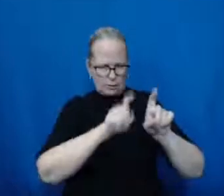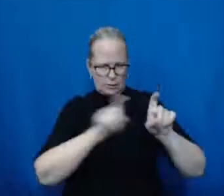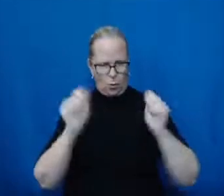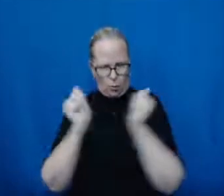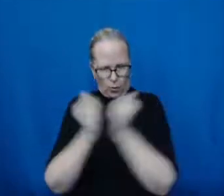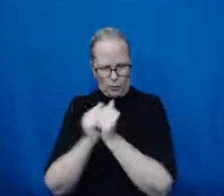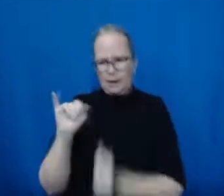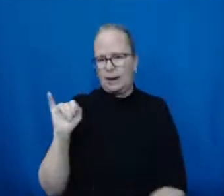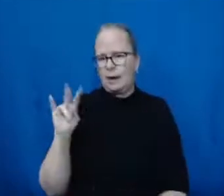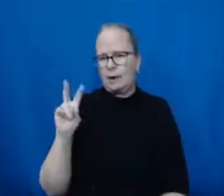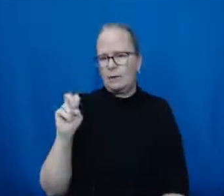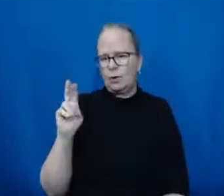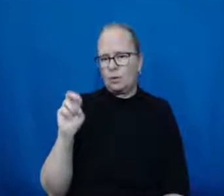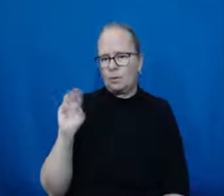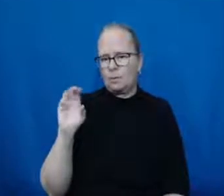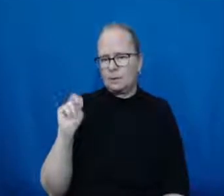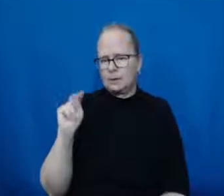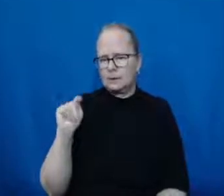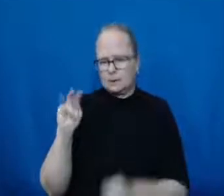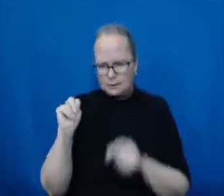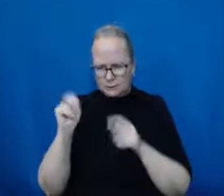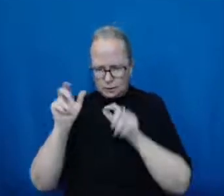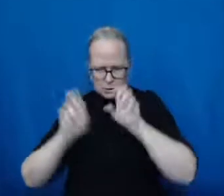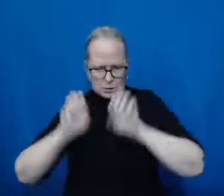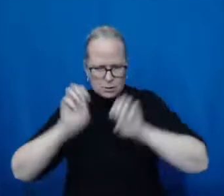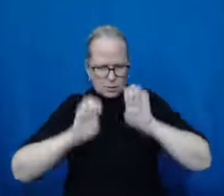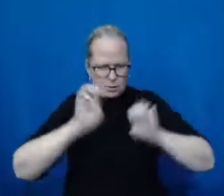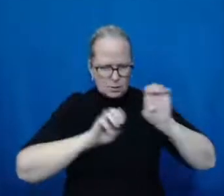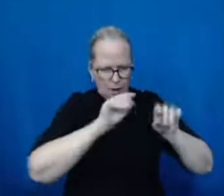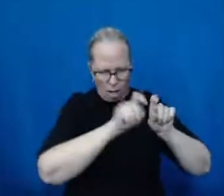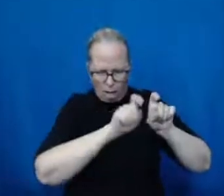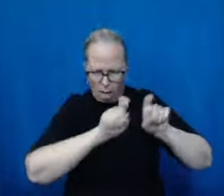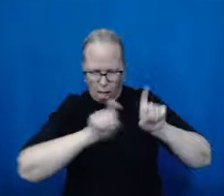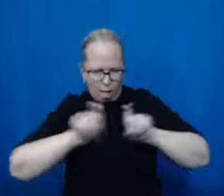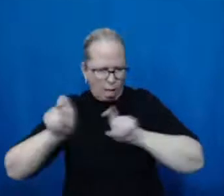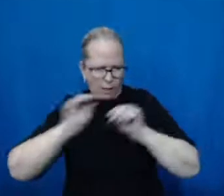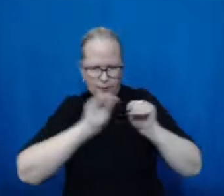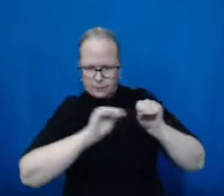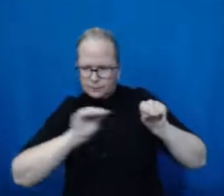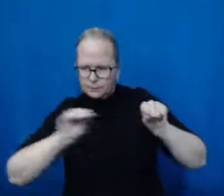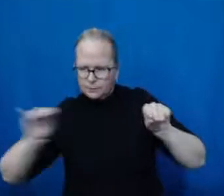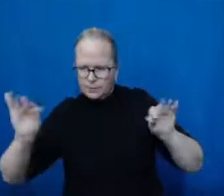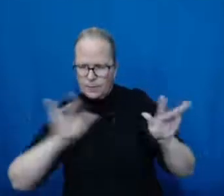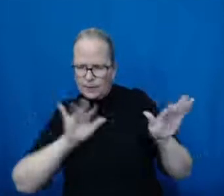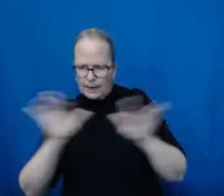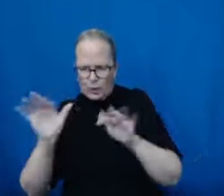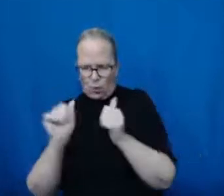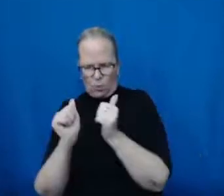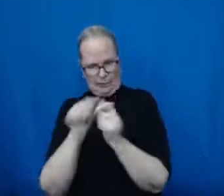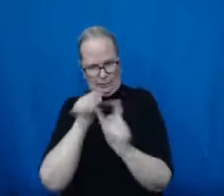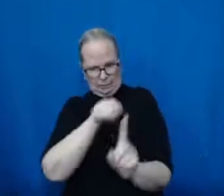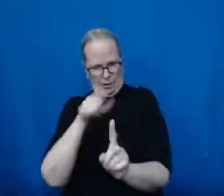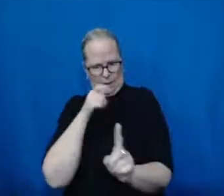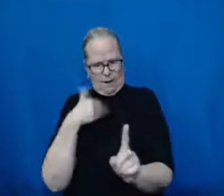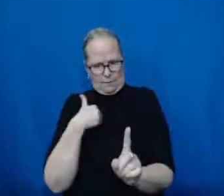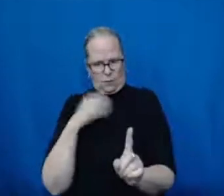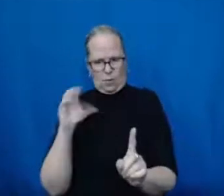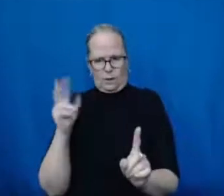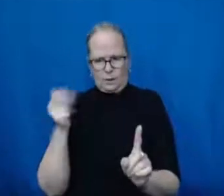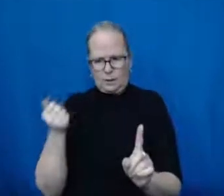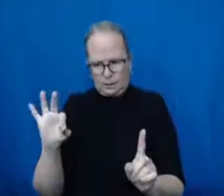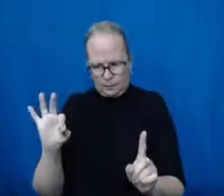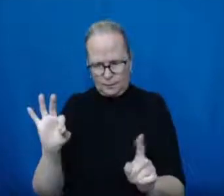bottom line, even though they included a large number of participants, there's 1,678 participants included,